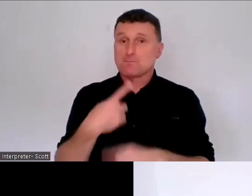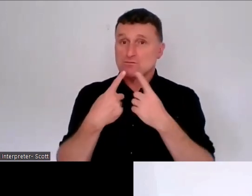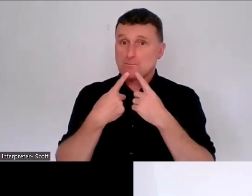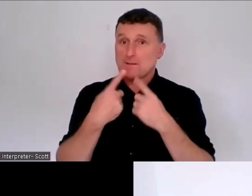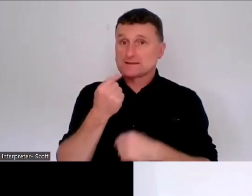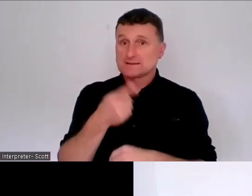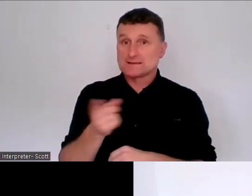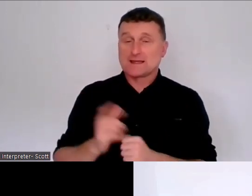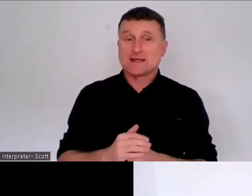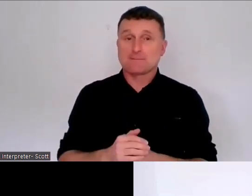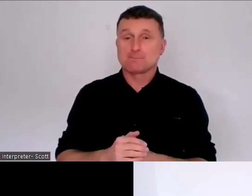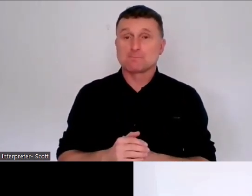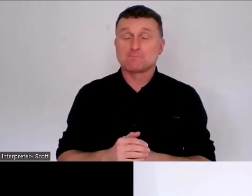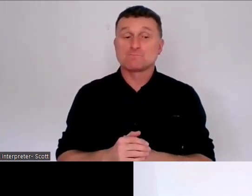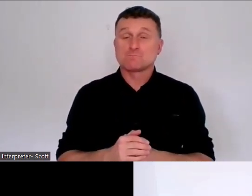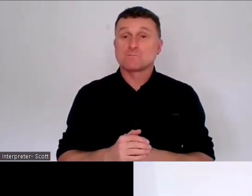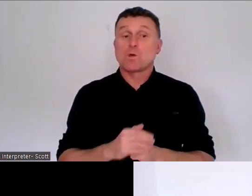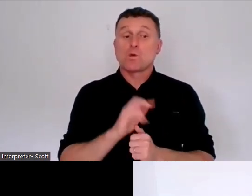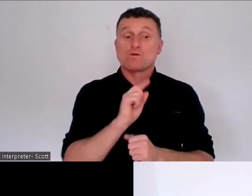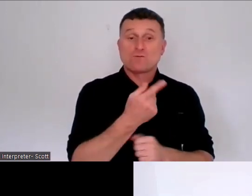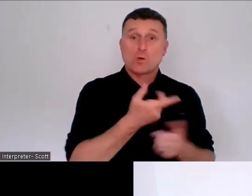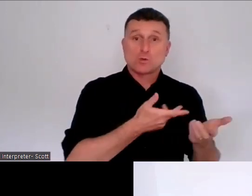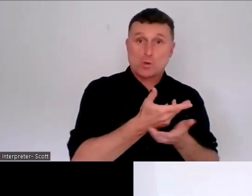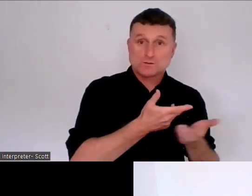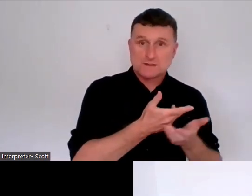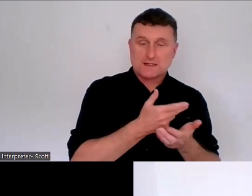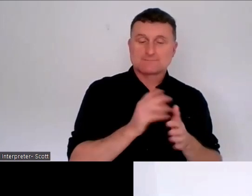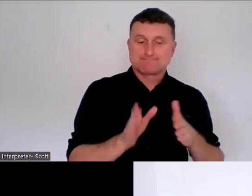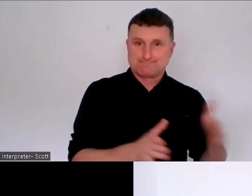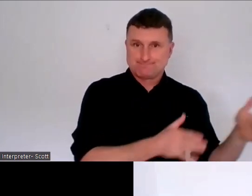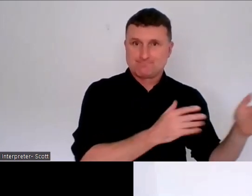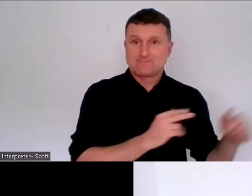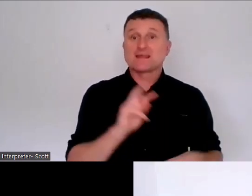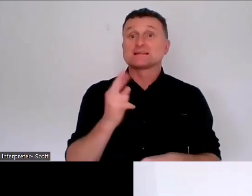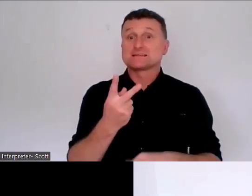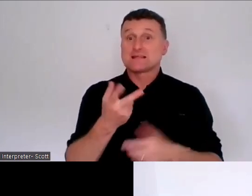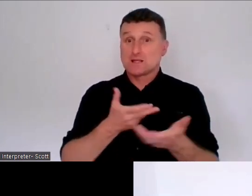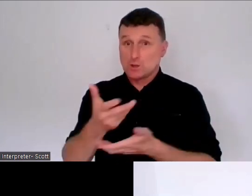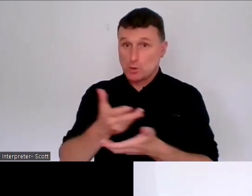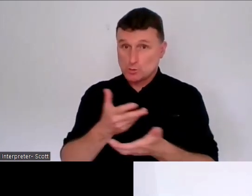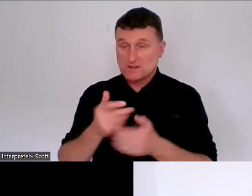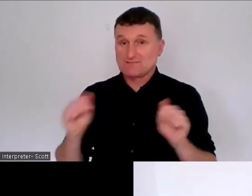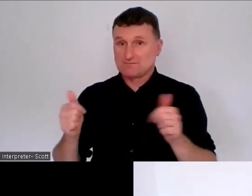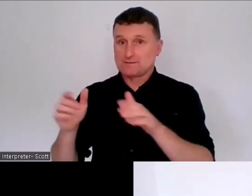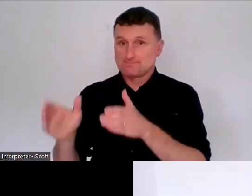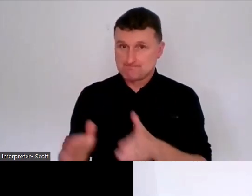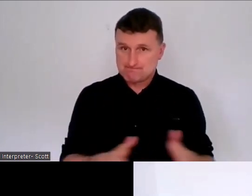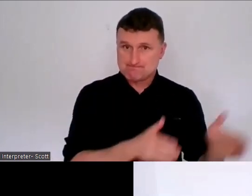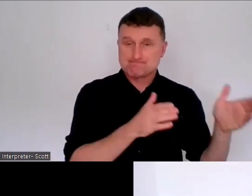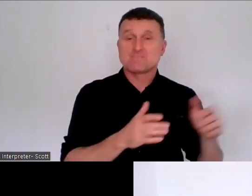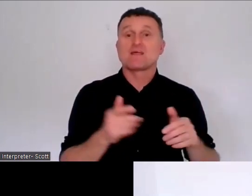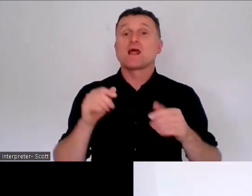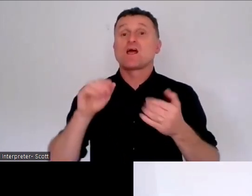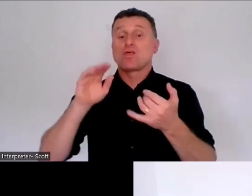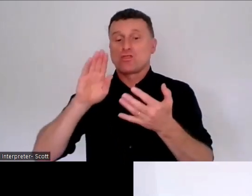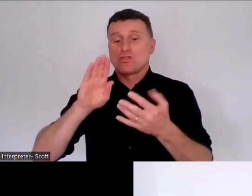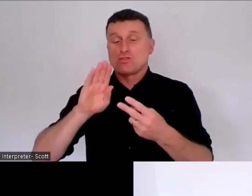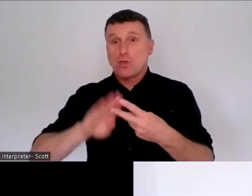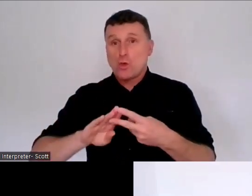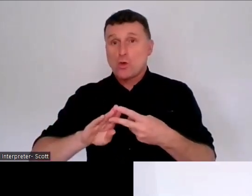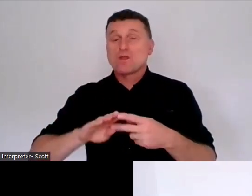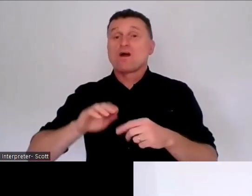Once that second round of consultation is closed, we'll then move on to preparing our final report. The final report will make